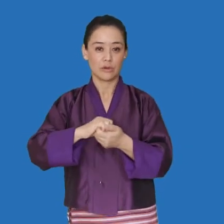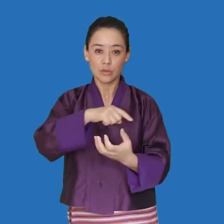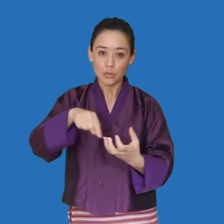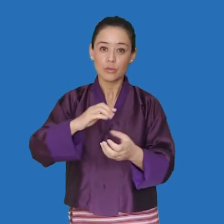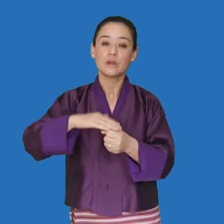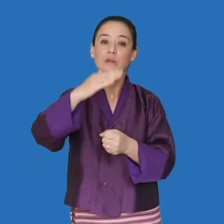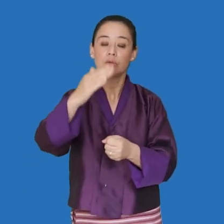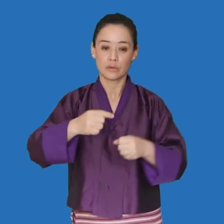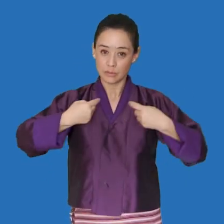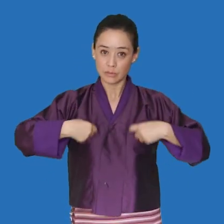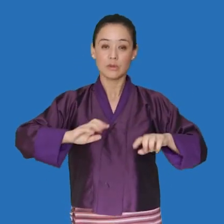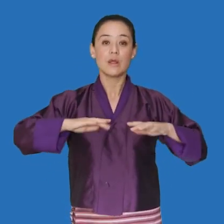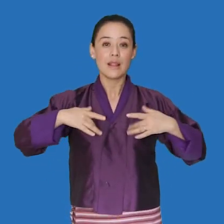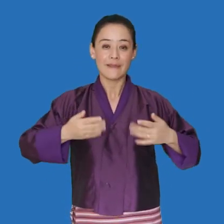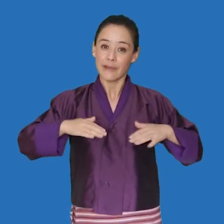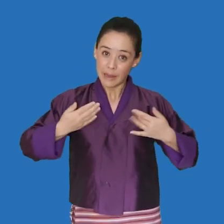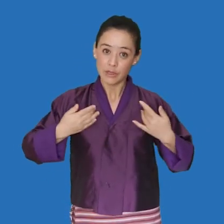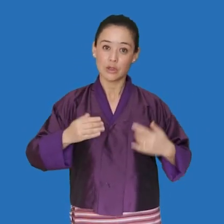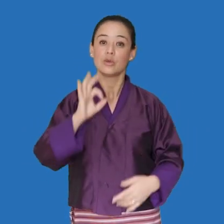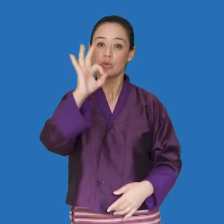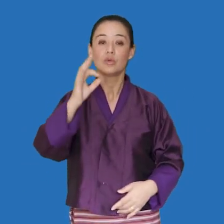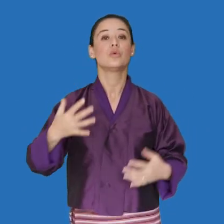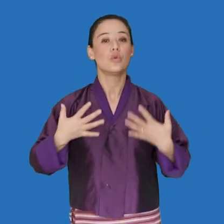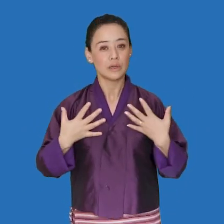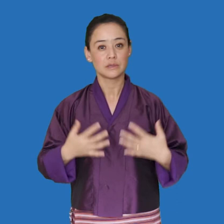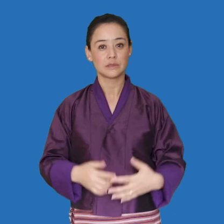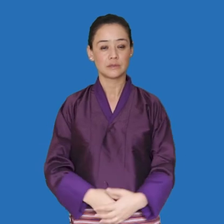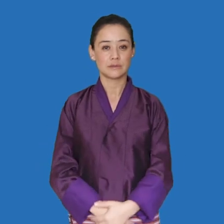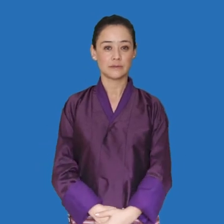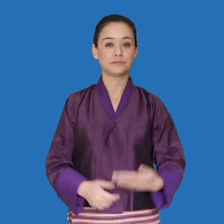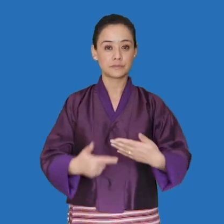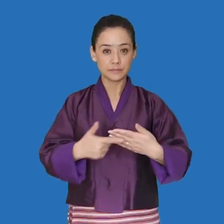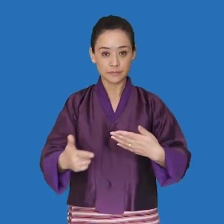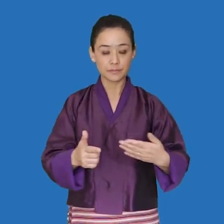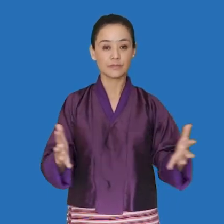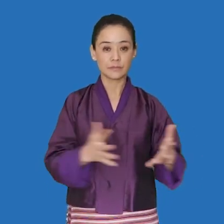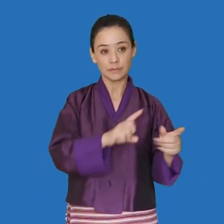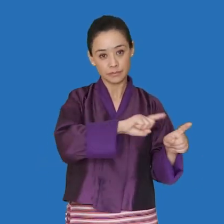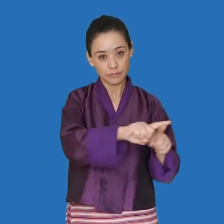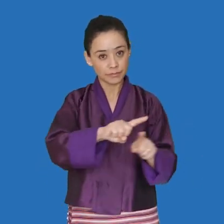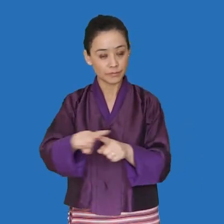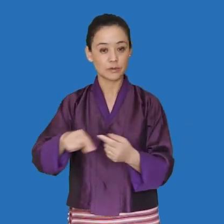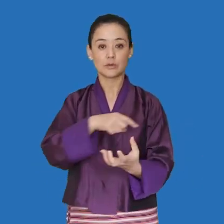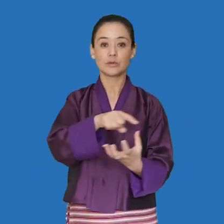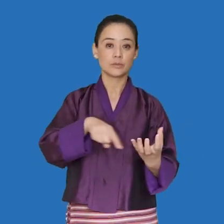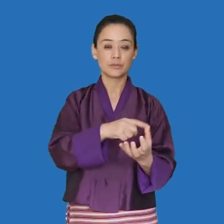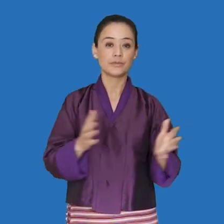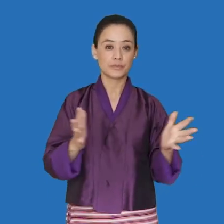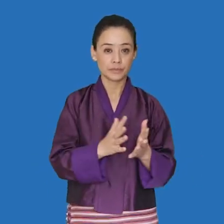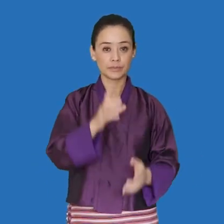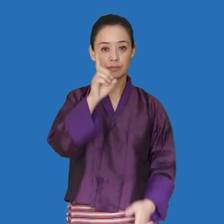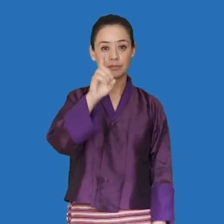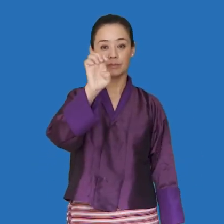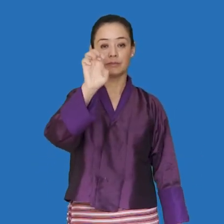harmony and prosperity to our nation there are different kinds of